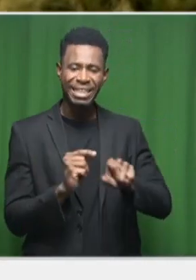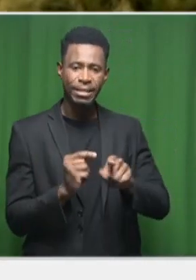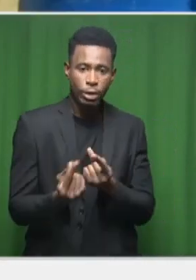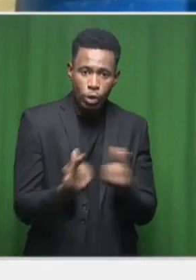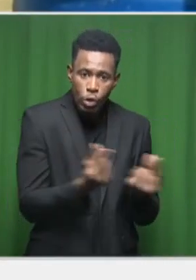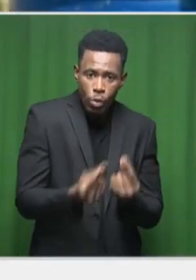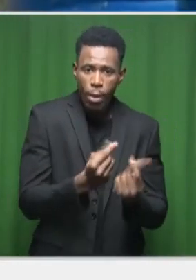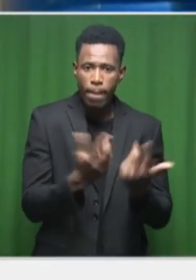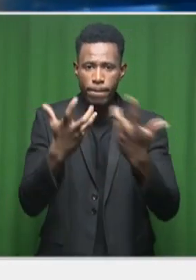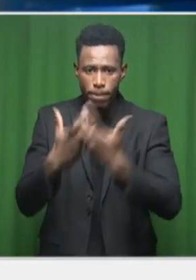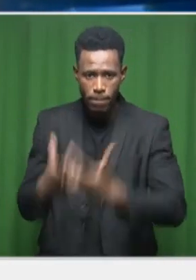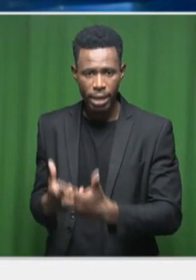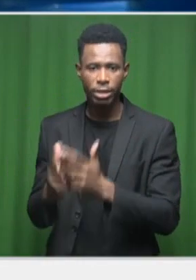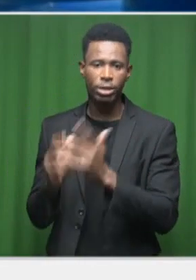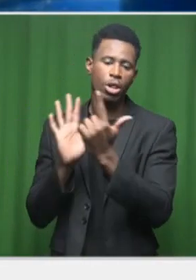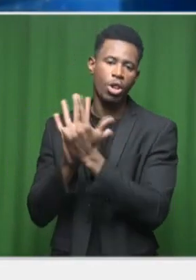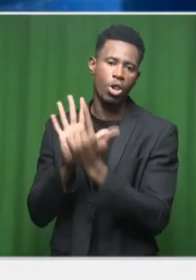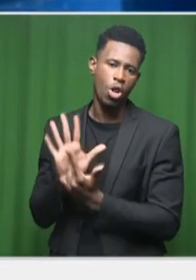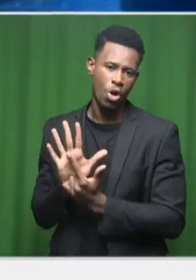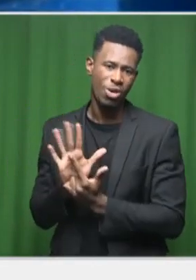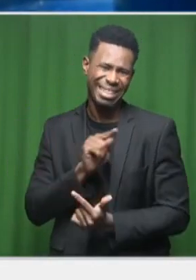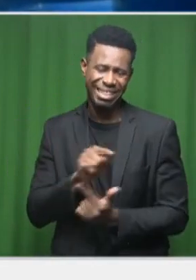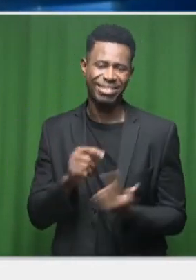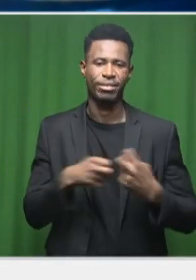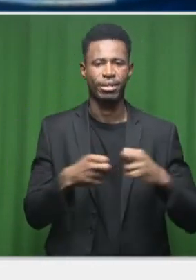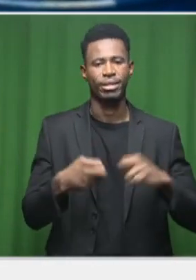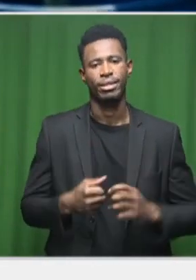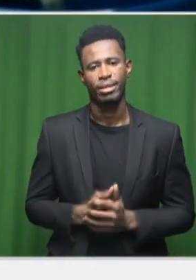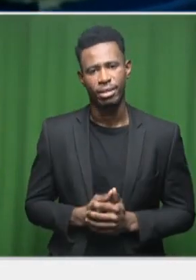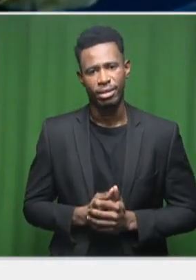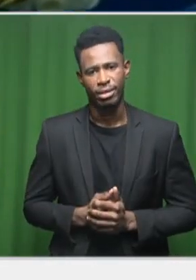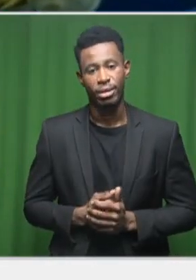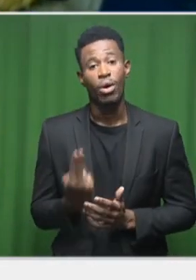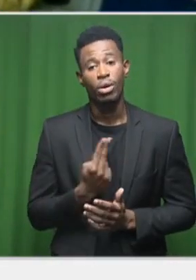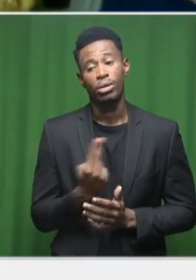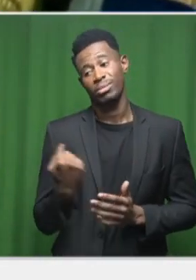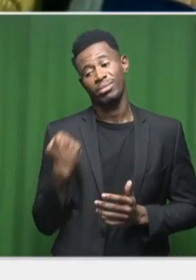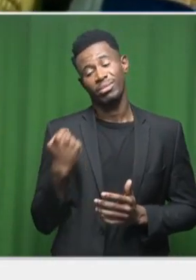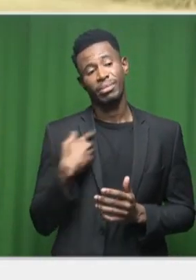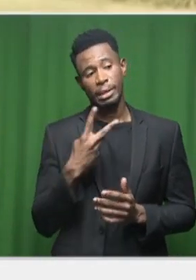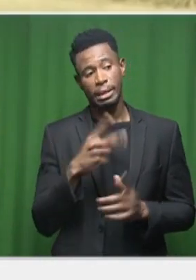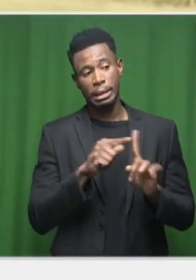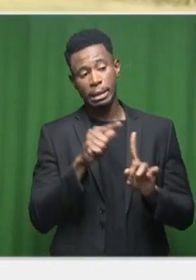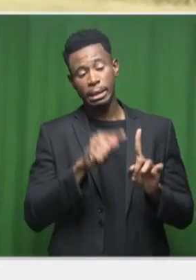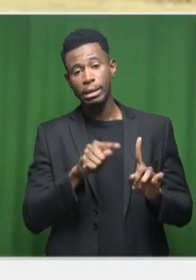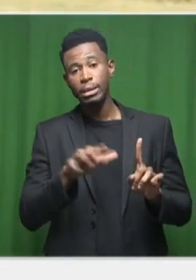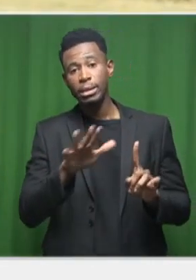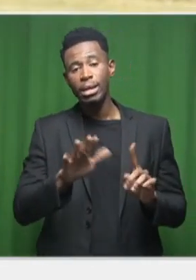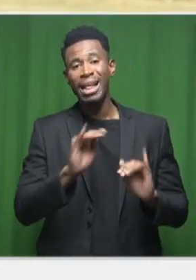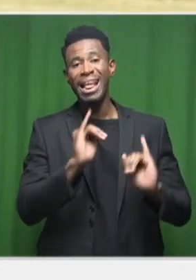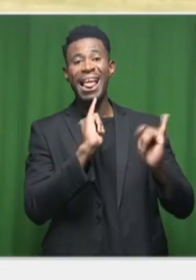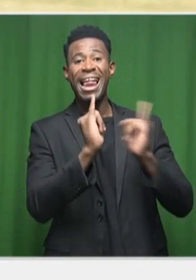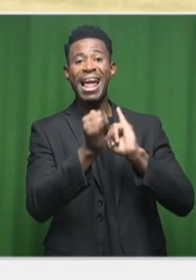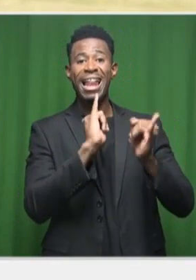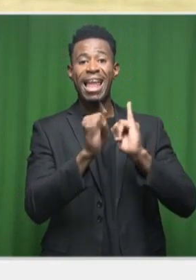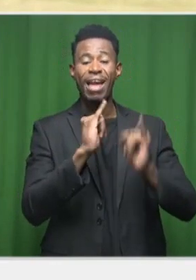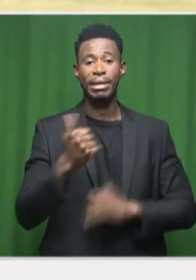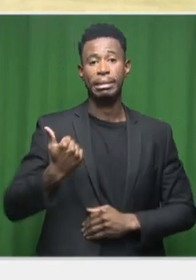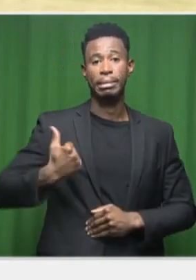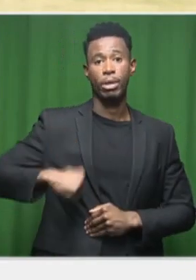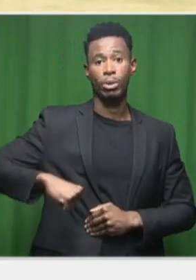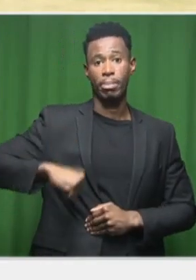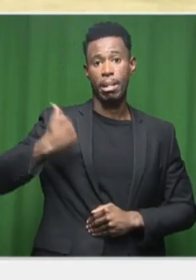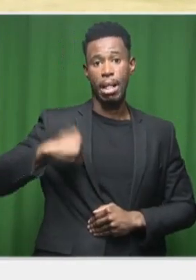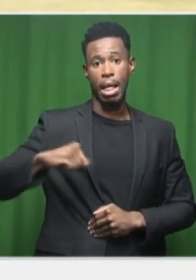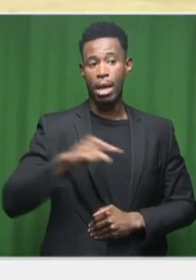Another very scary statistic that I saw was that 11 municipalities did not have any evidence